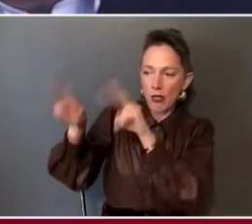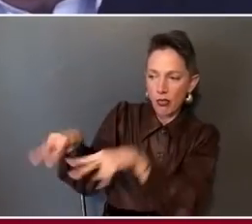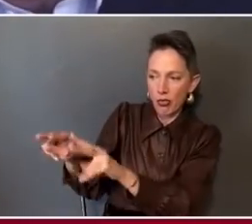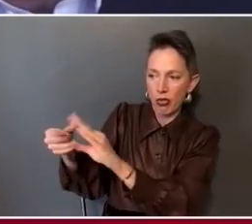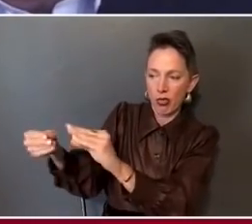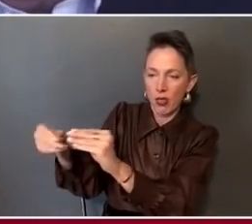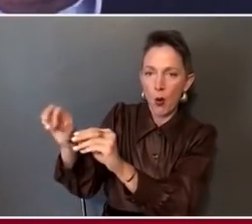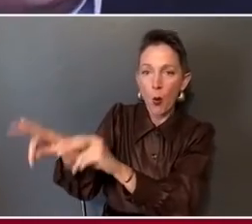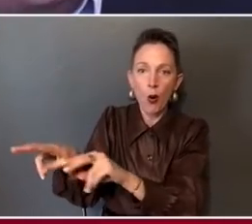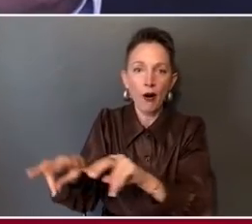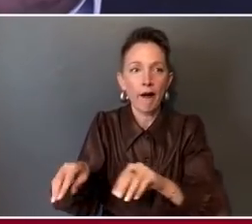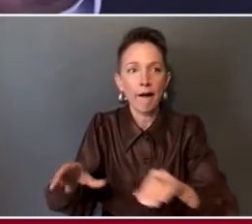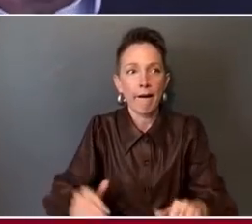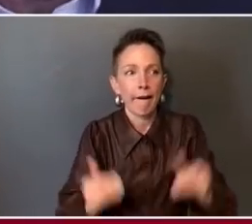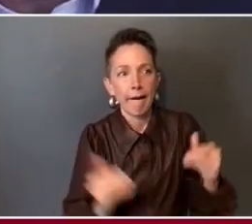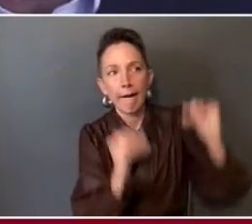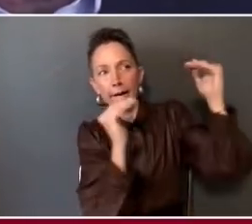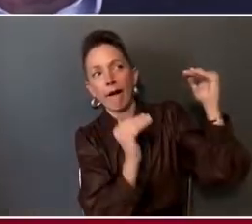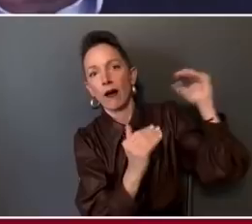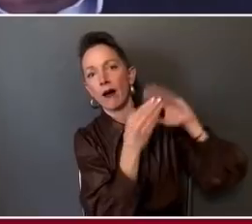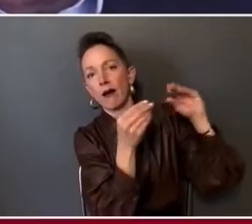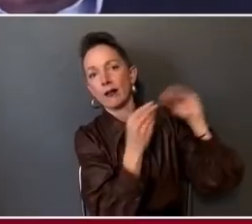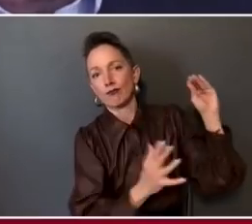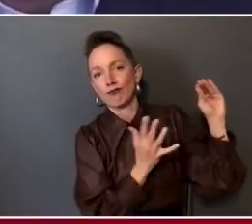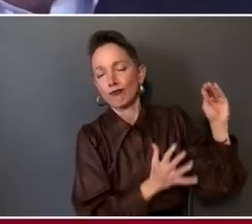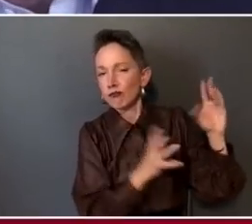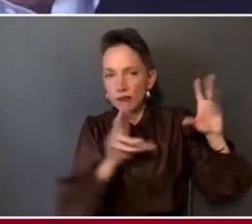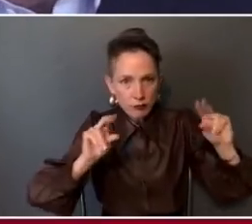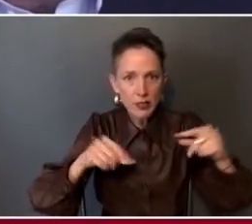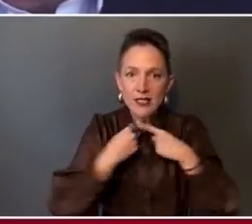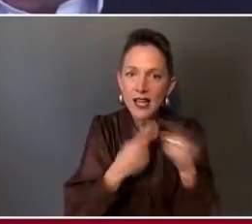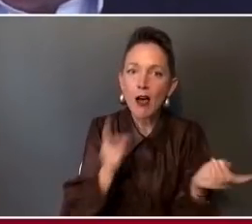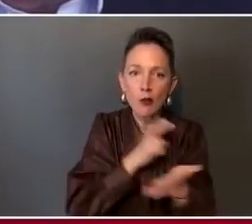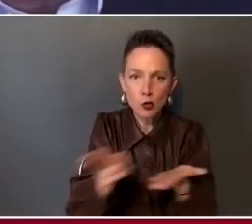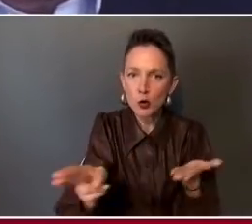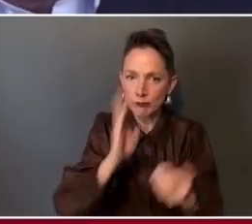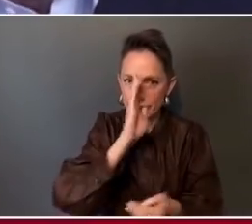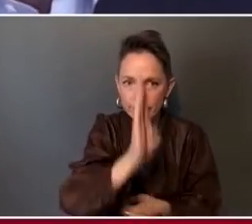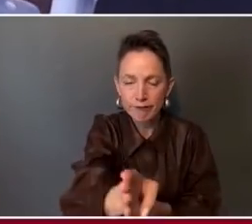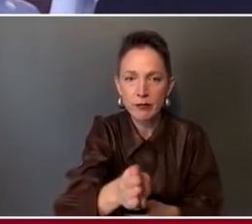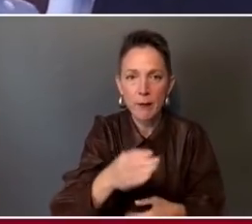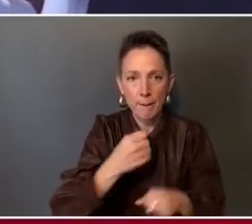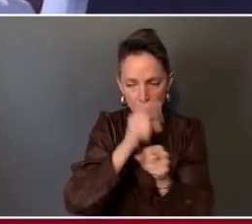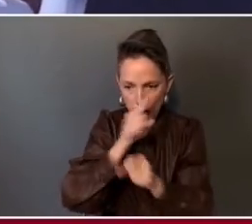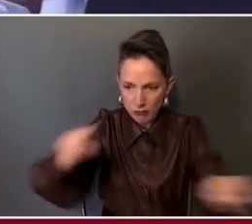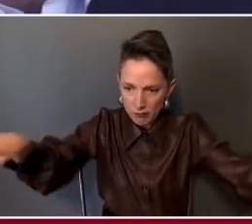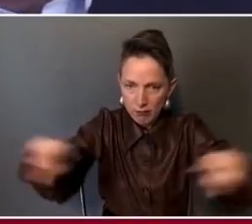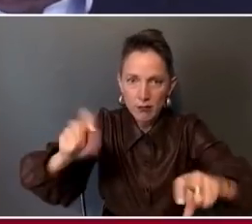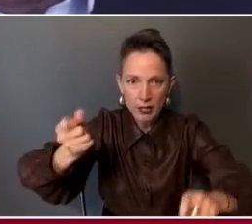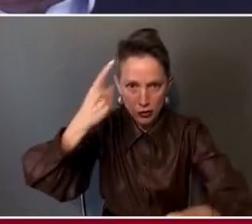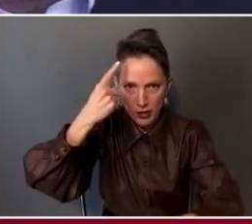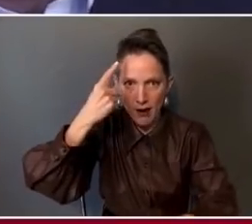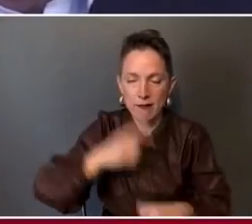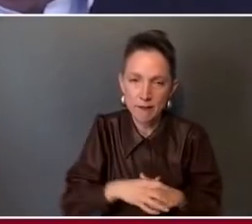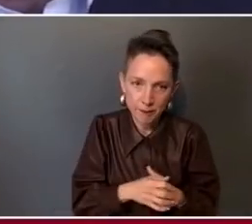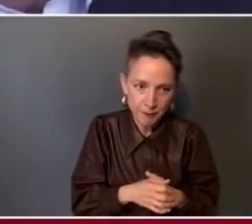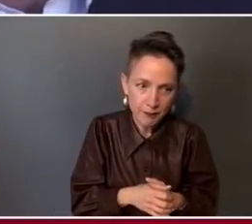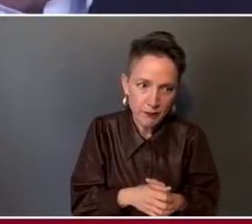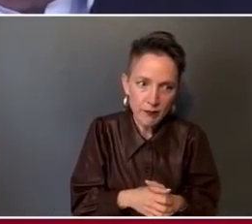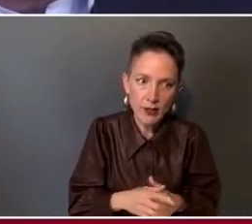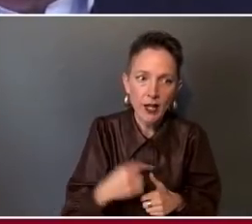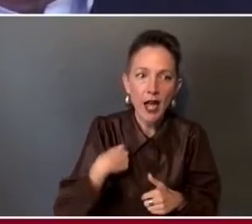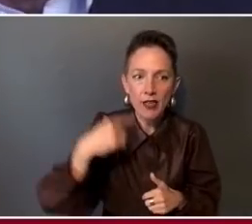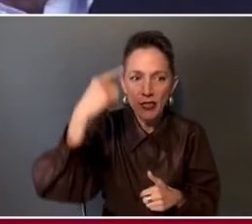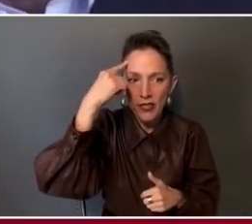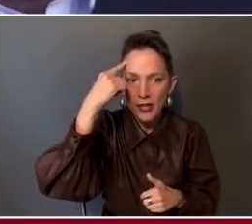neither of those are really right. It's just tell the truth in a way that people could understand. And so I think that that has been really